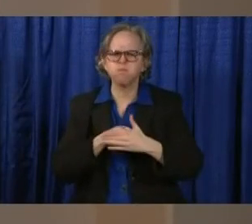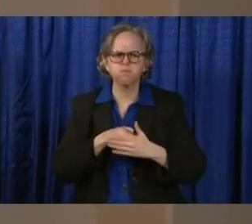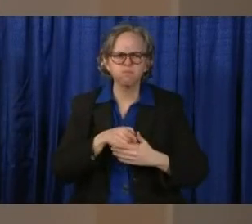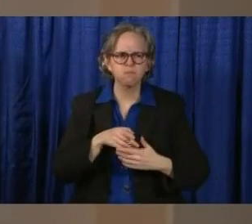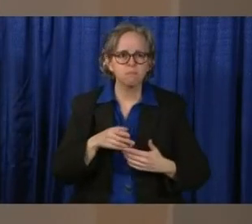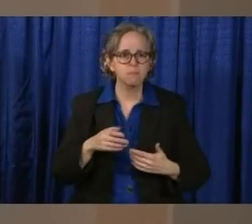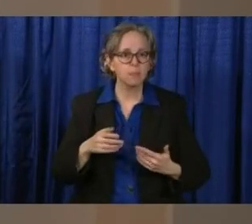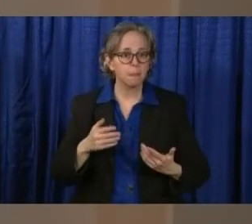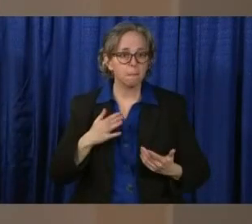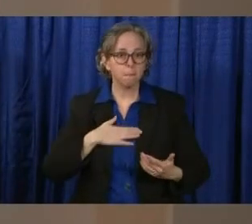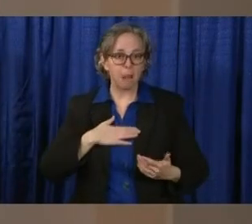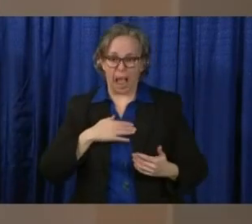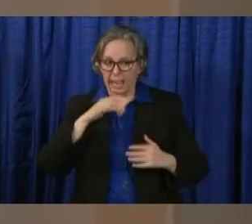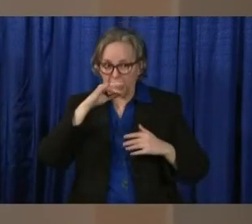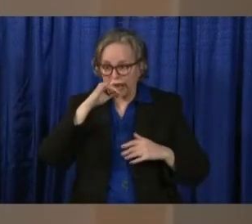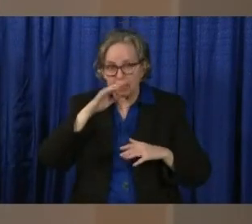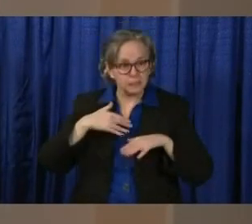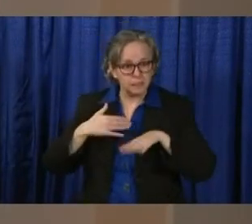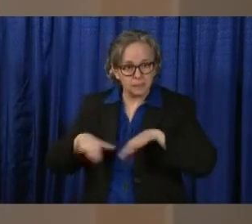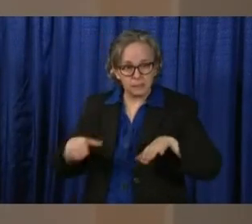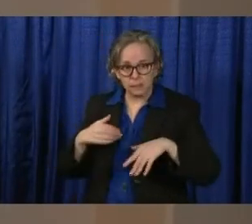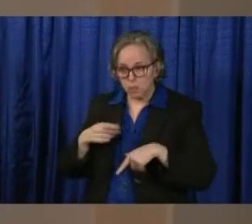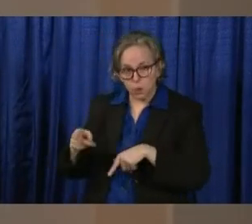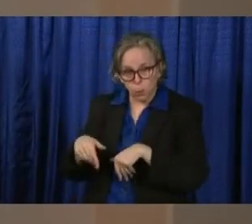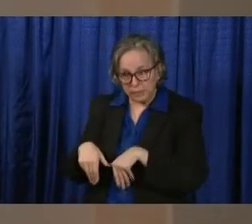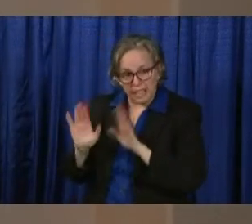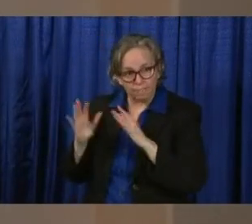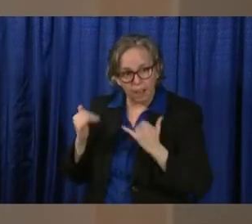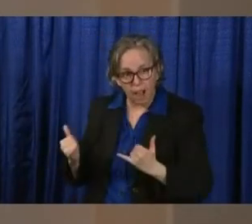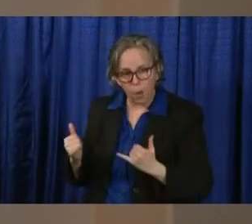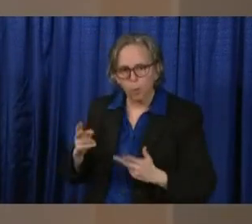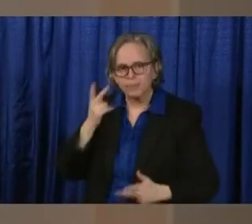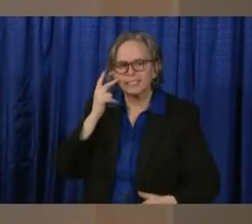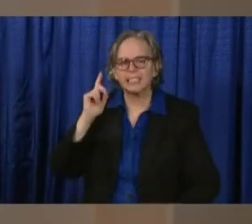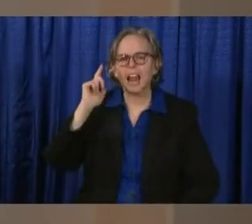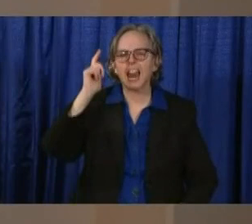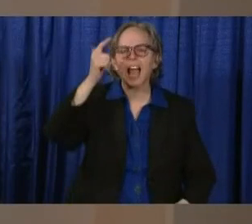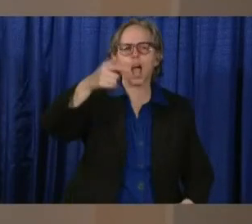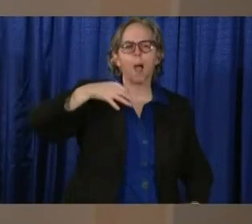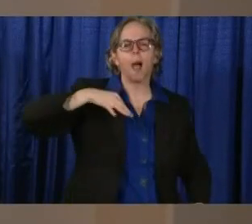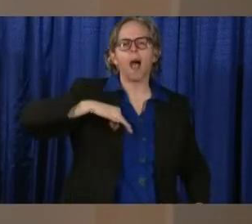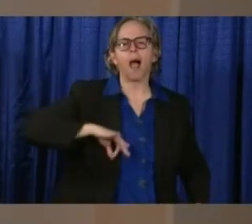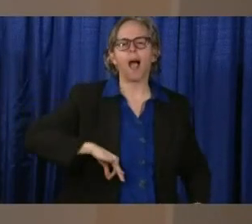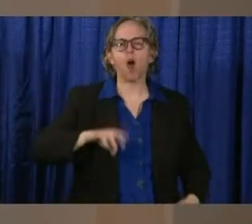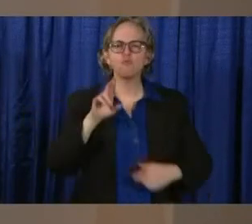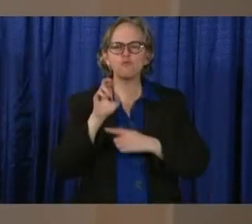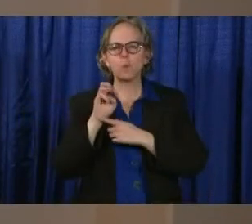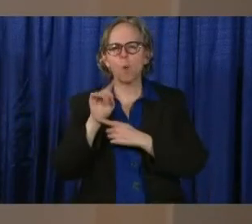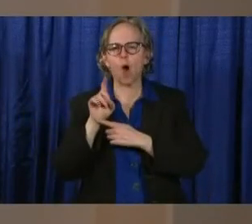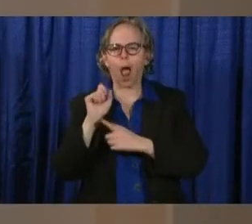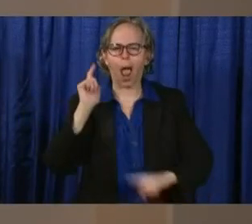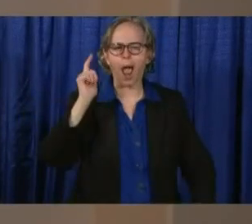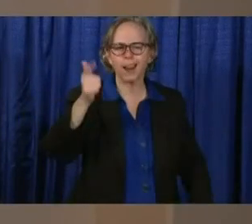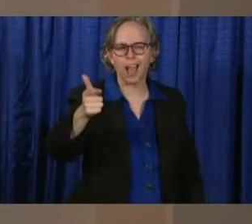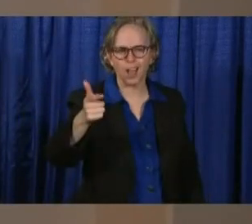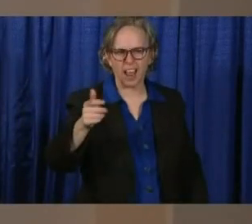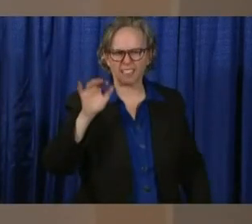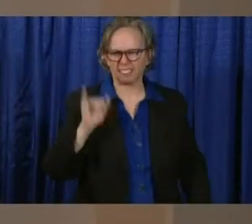kids, if you sacrifice now, you'll see the dividends later. Well, I want to turn and point to this map. As you see,